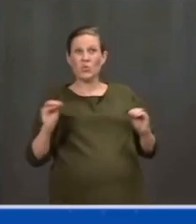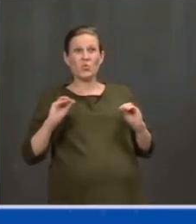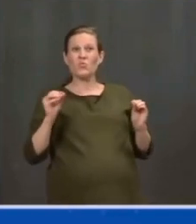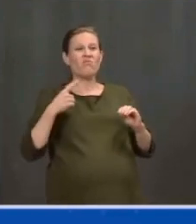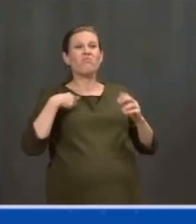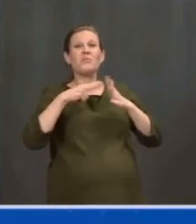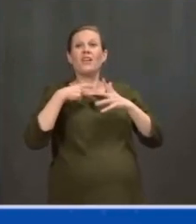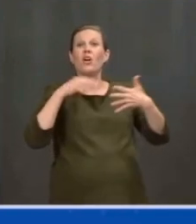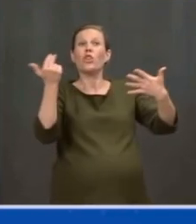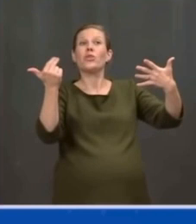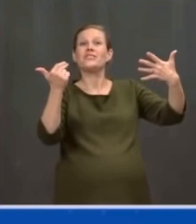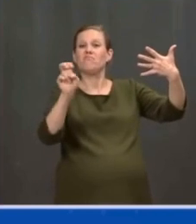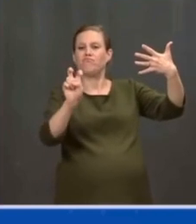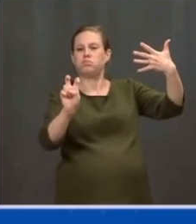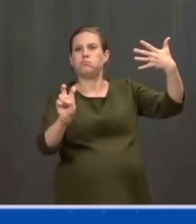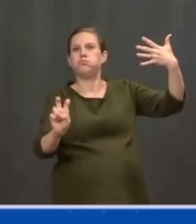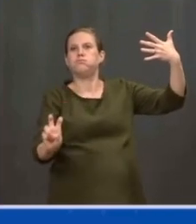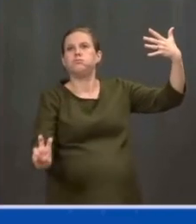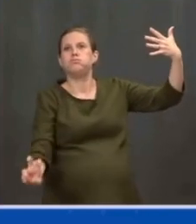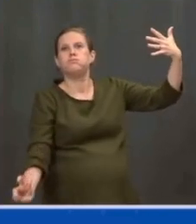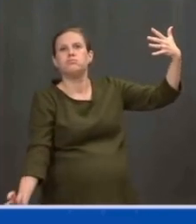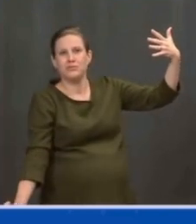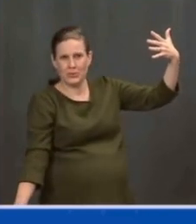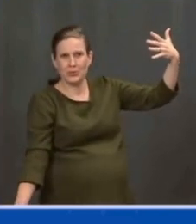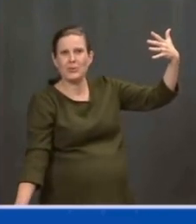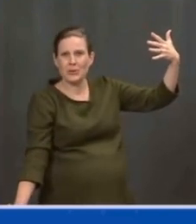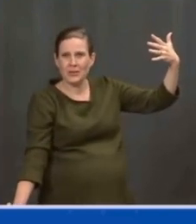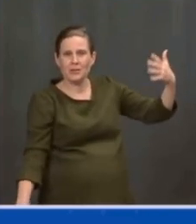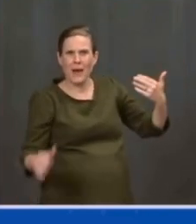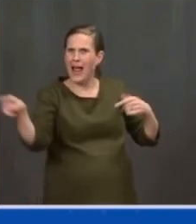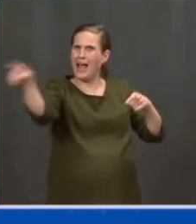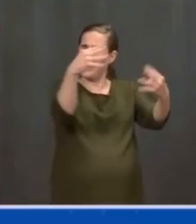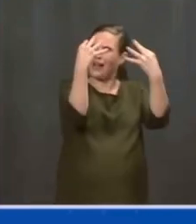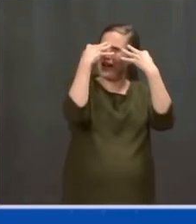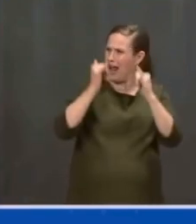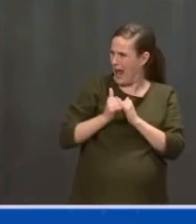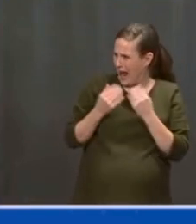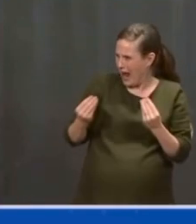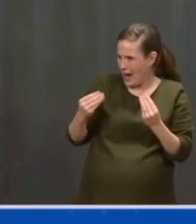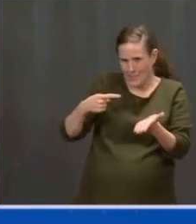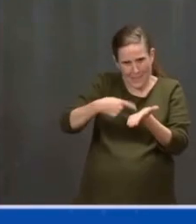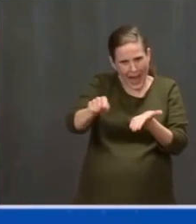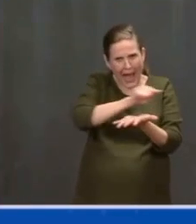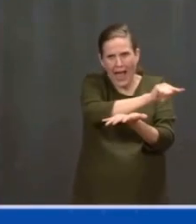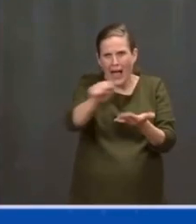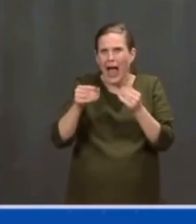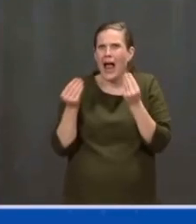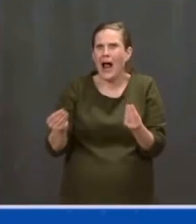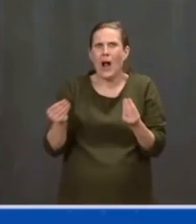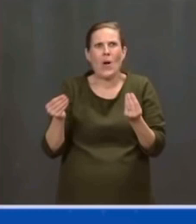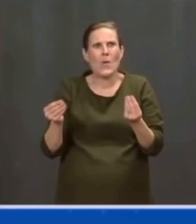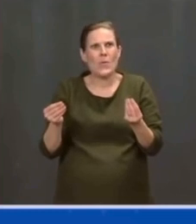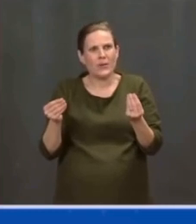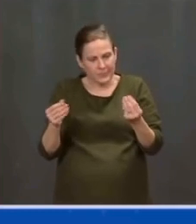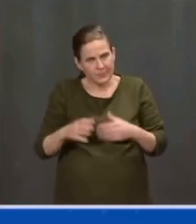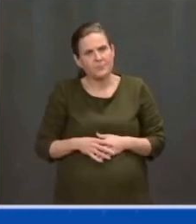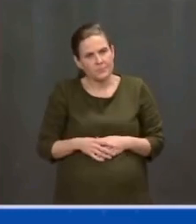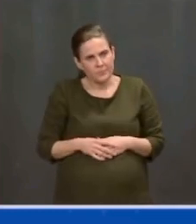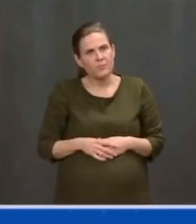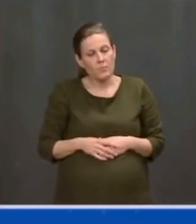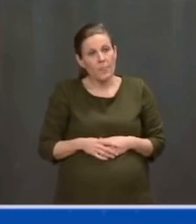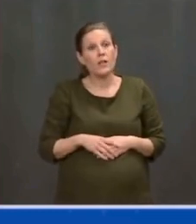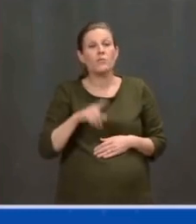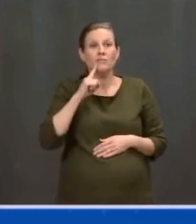I spoke to the majority leader. I'm no longer. I guess he's no longer the majority leader. He has been for a long time. I